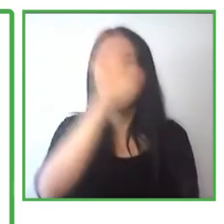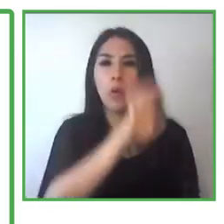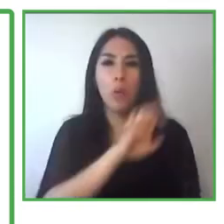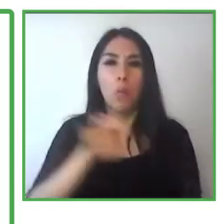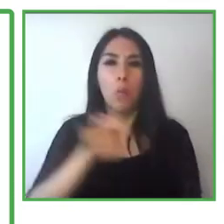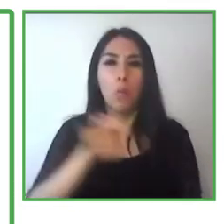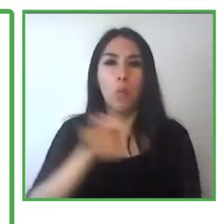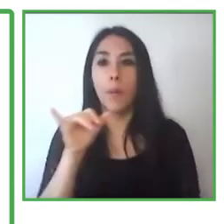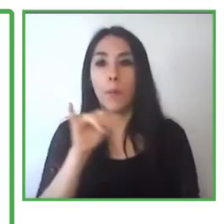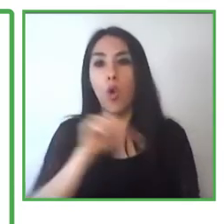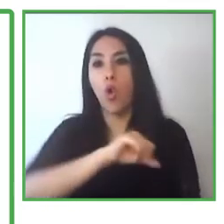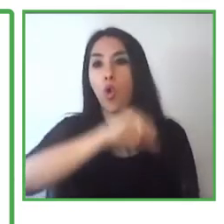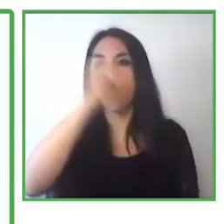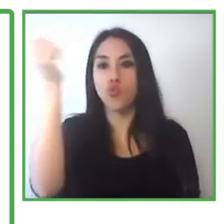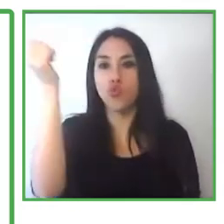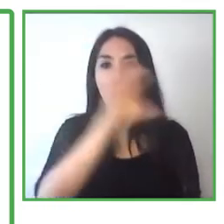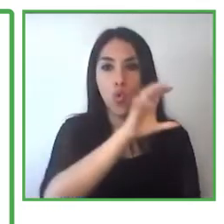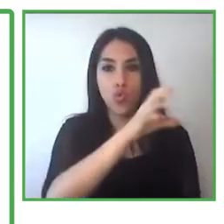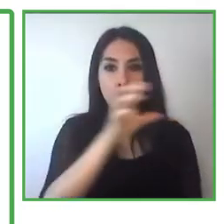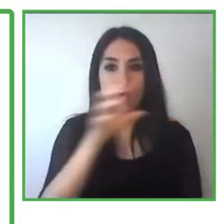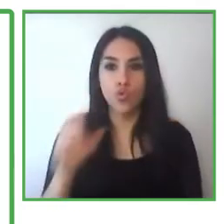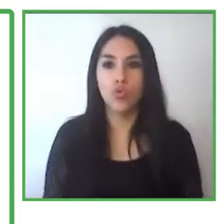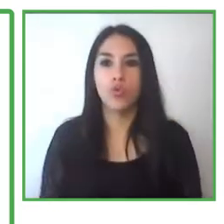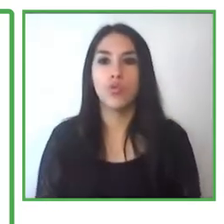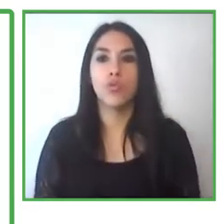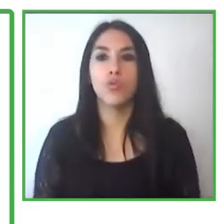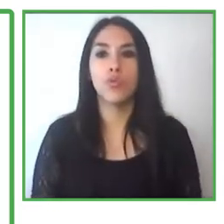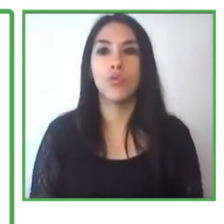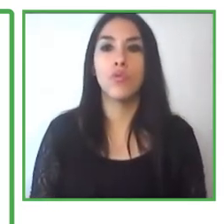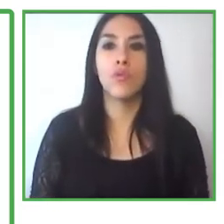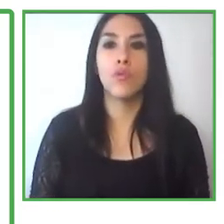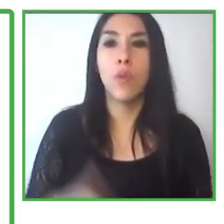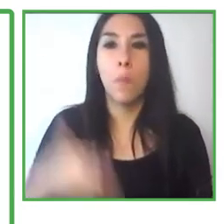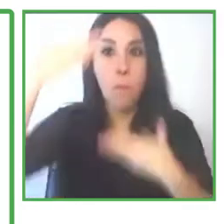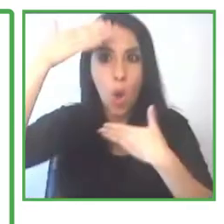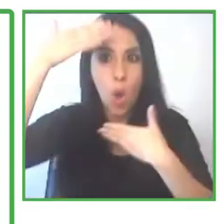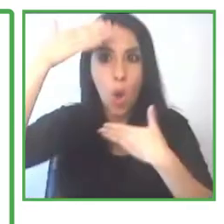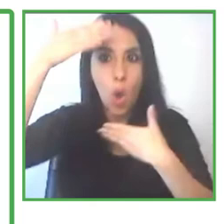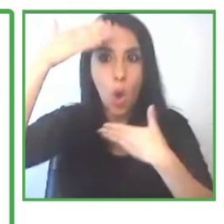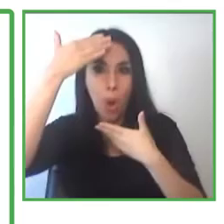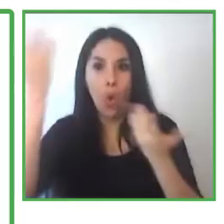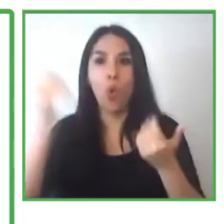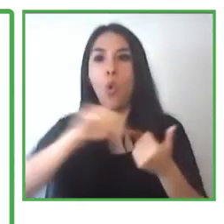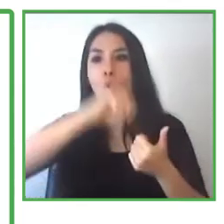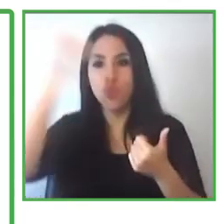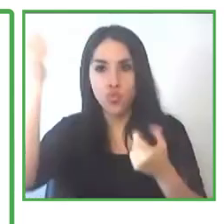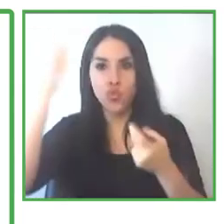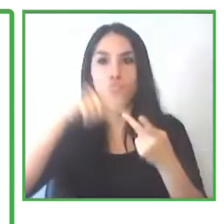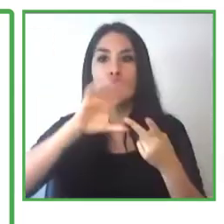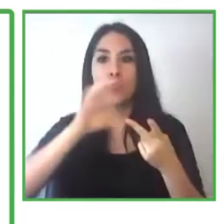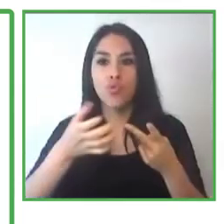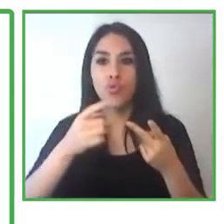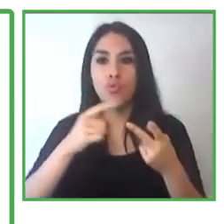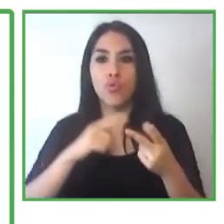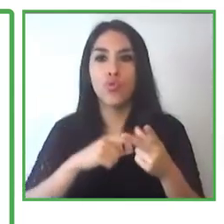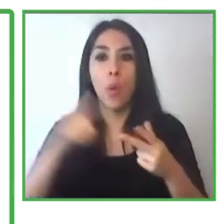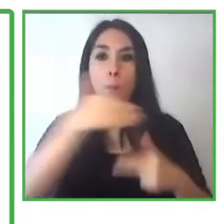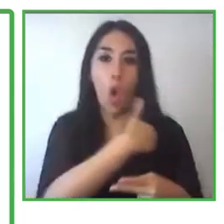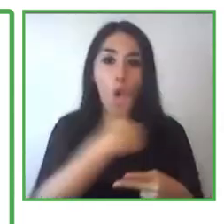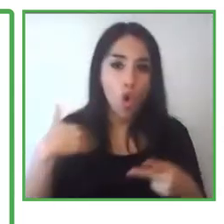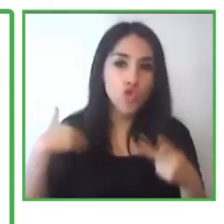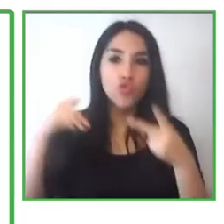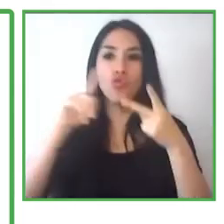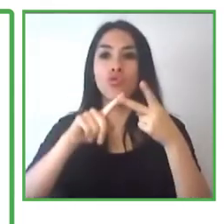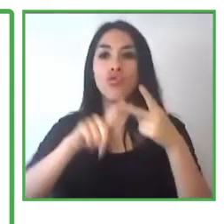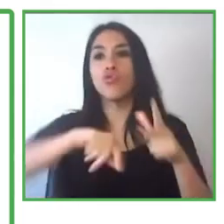developed in Portugal, in Morocco, and in Poland and Hungary. It has two